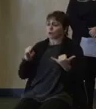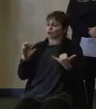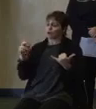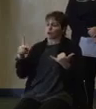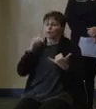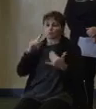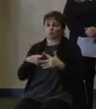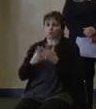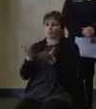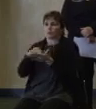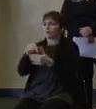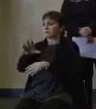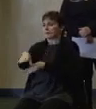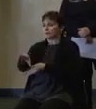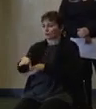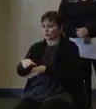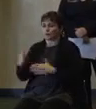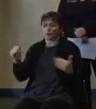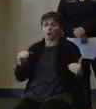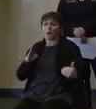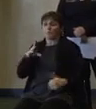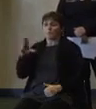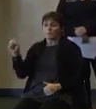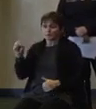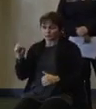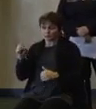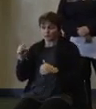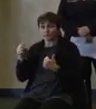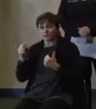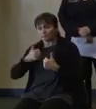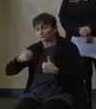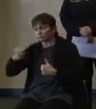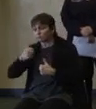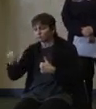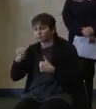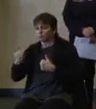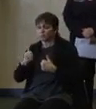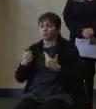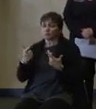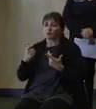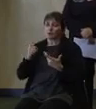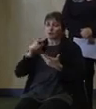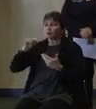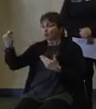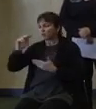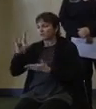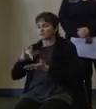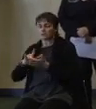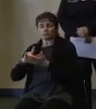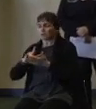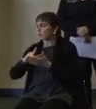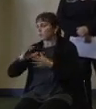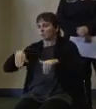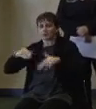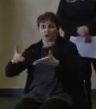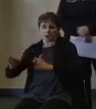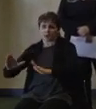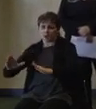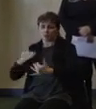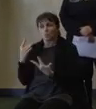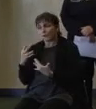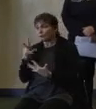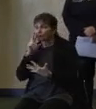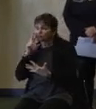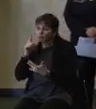Bus lines in Central and North Jersey will remain suspended until further notice as road conditions permit. NJ